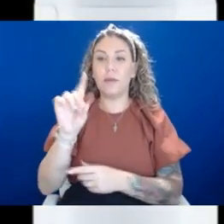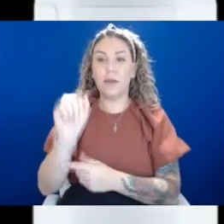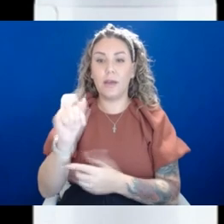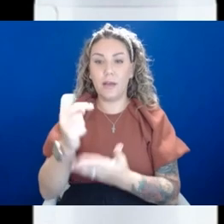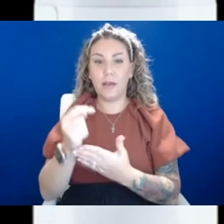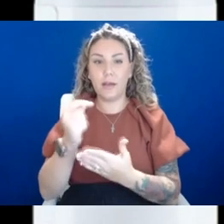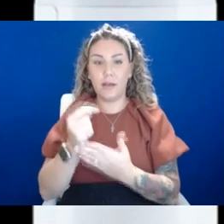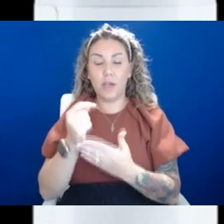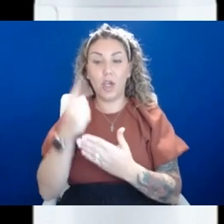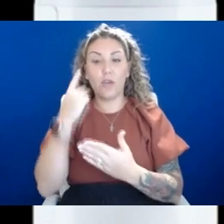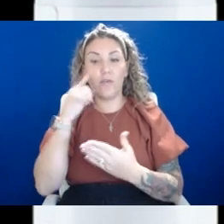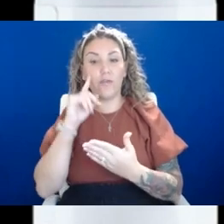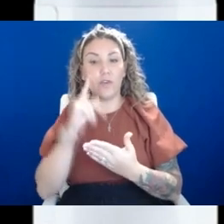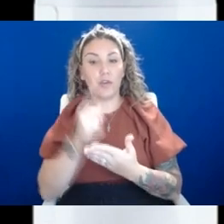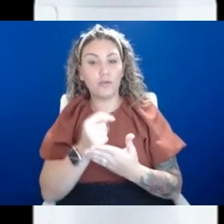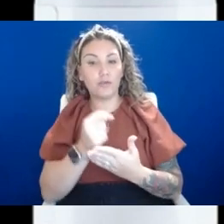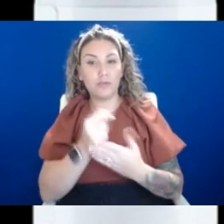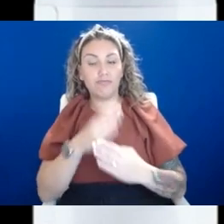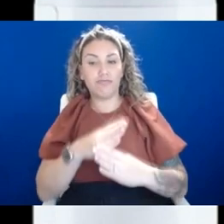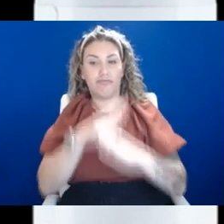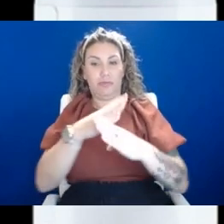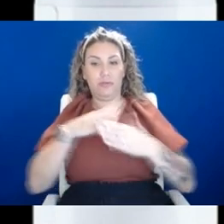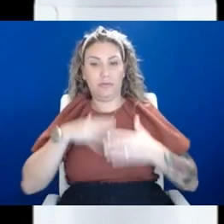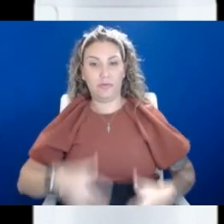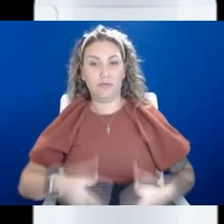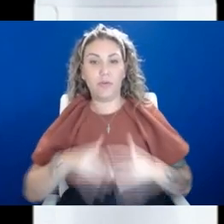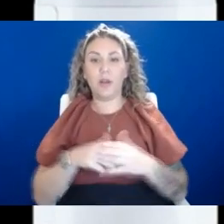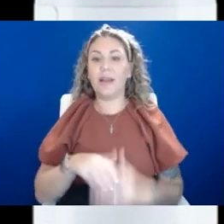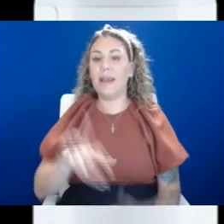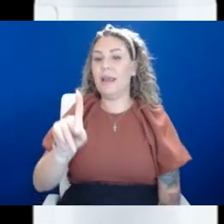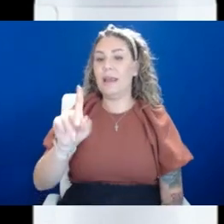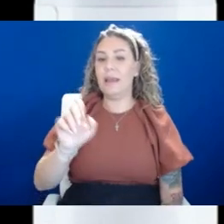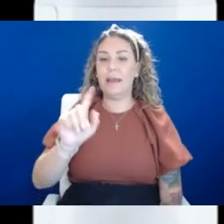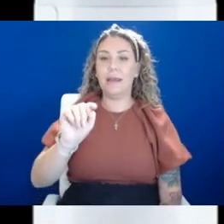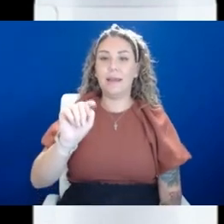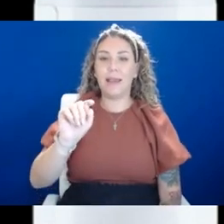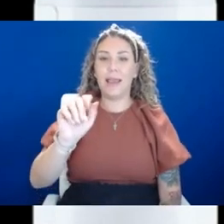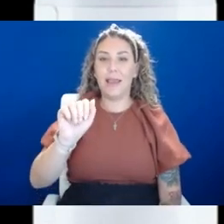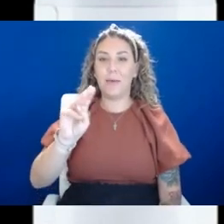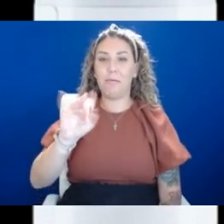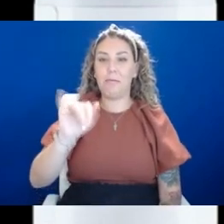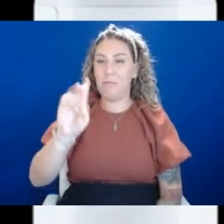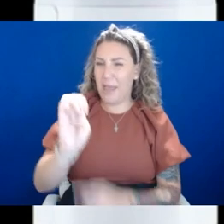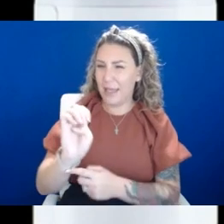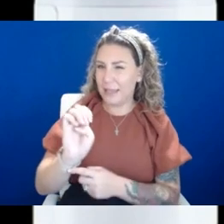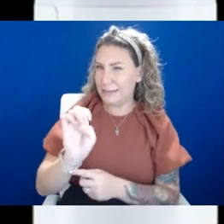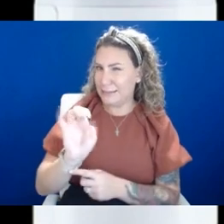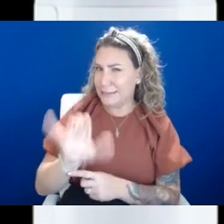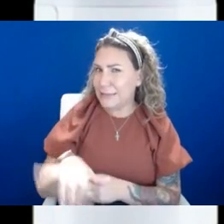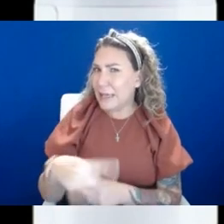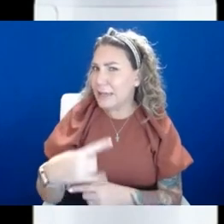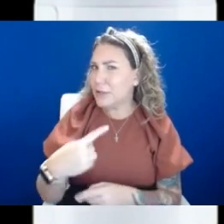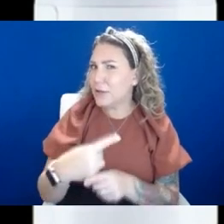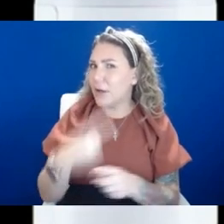resistant depression. It's called, um, ketamine. Is that, am I saying that correctly? Ketamine, ketamine, ketamine nasal spray